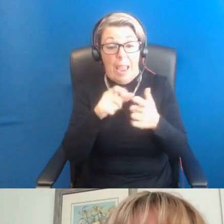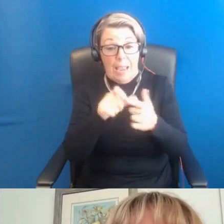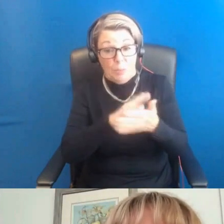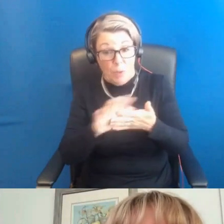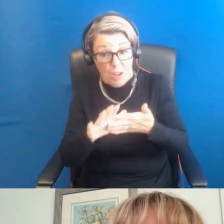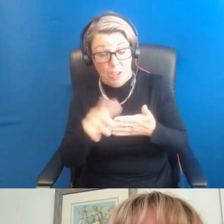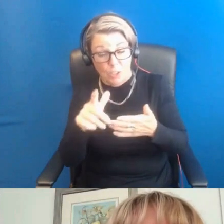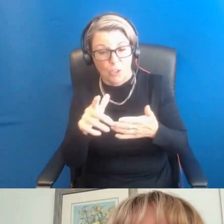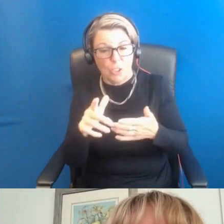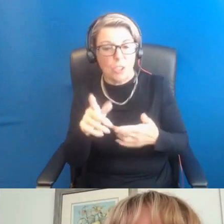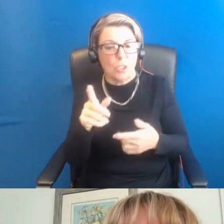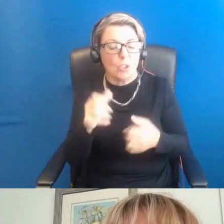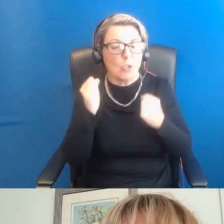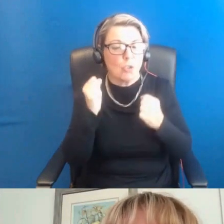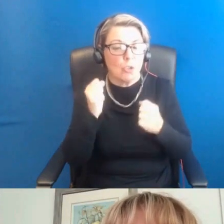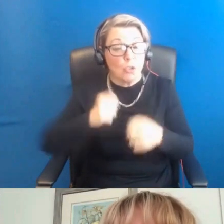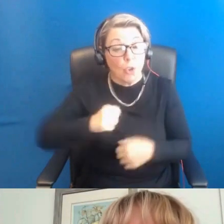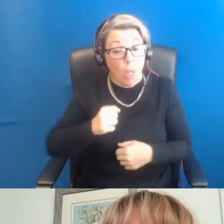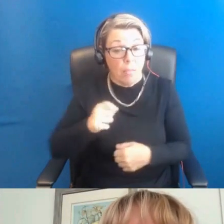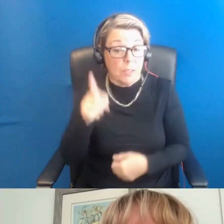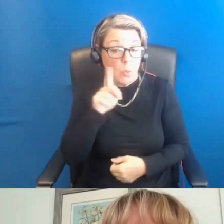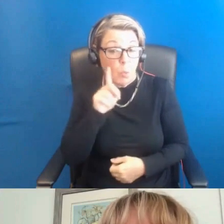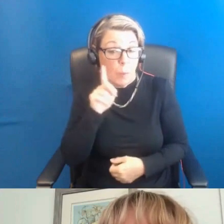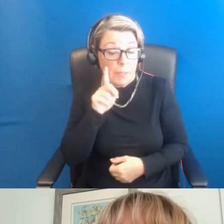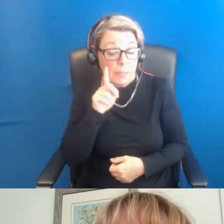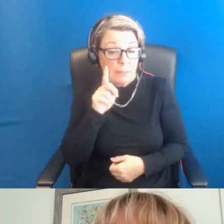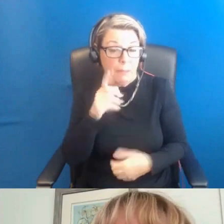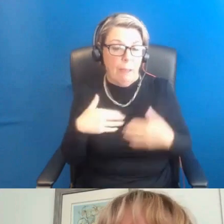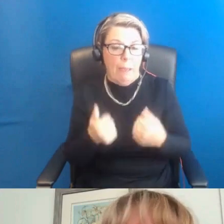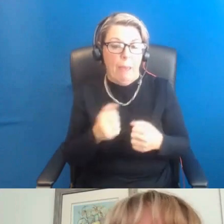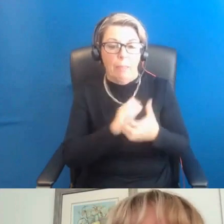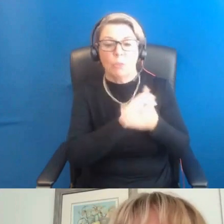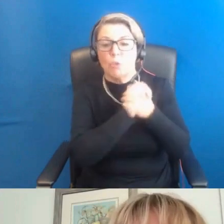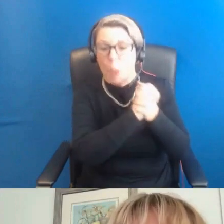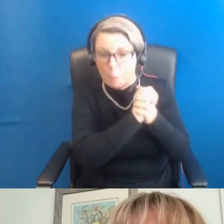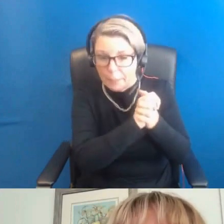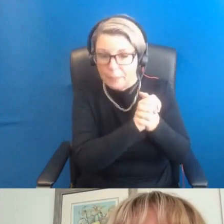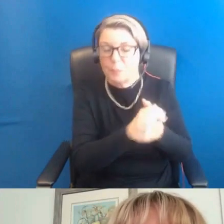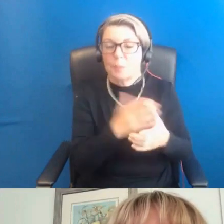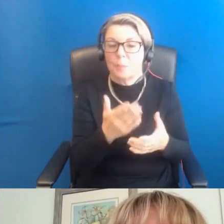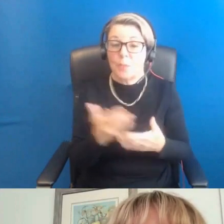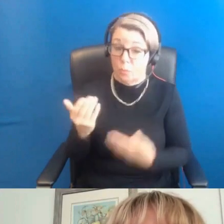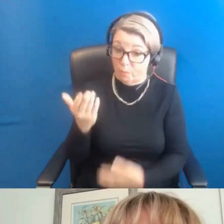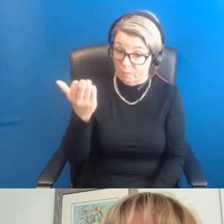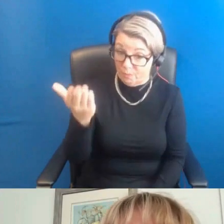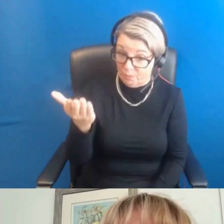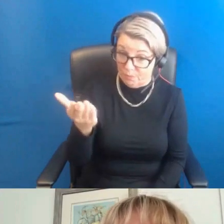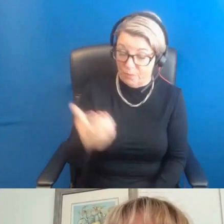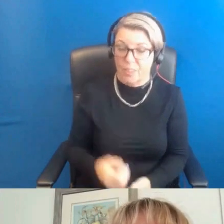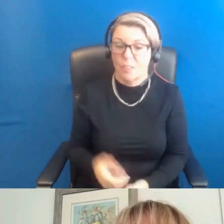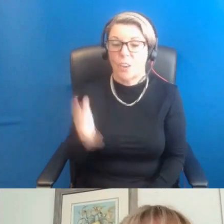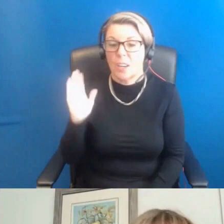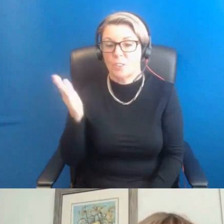Champion. So Anna, I know you were particularly keen to have this session today. So over to you for your introductory